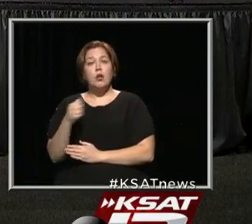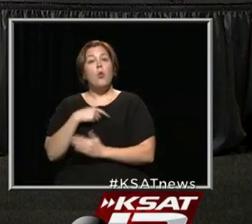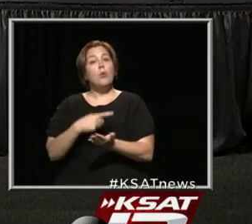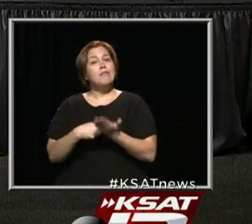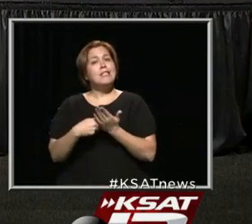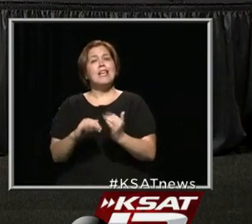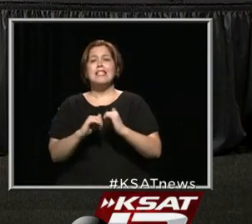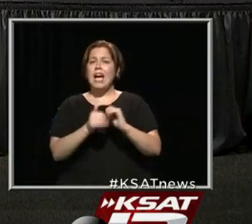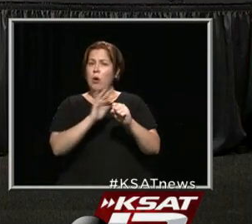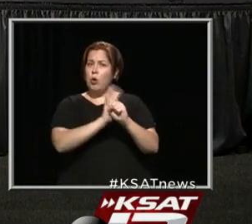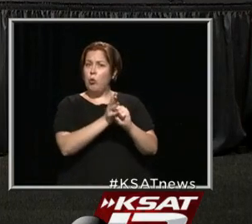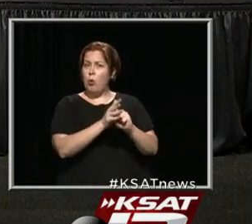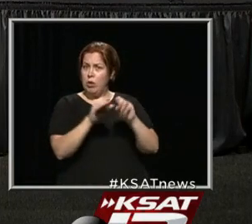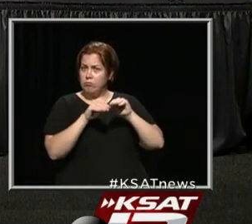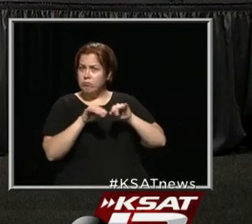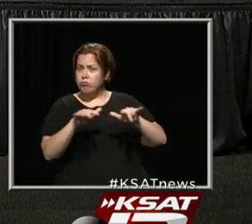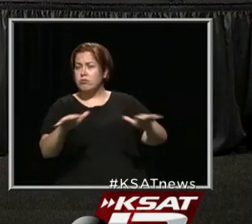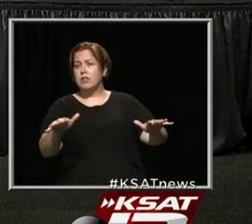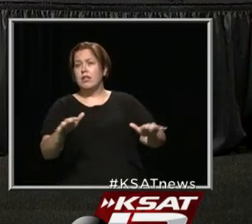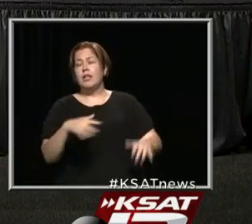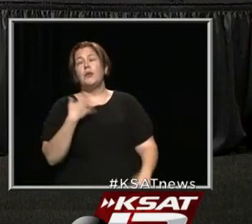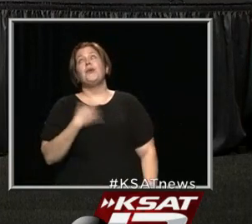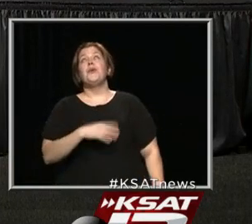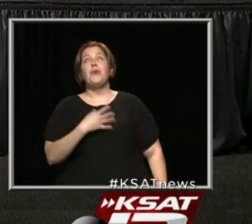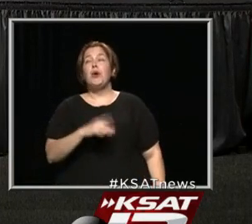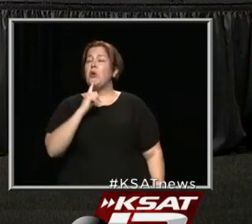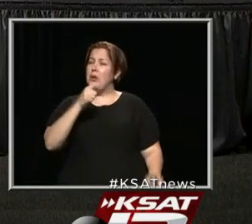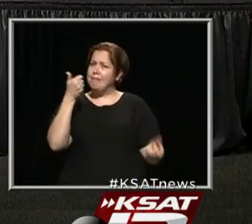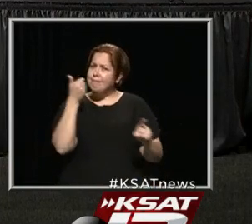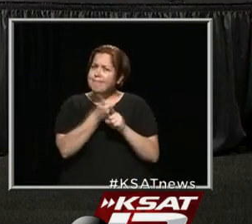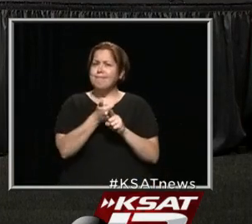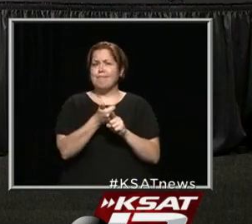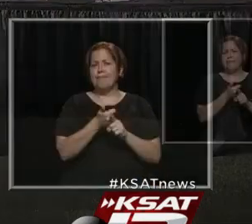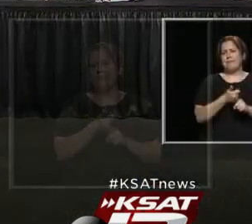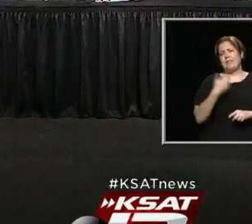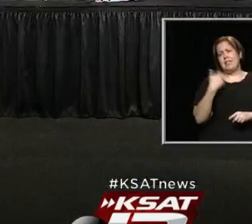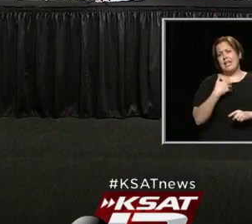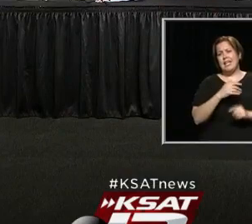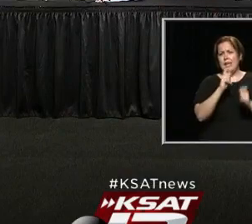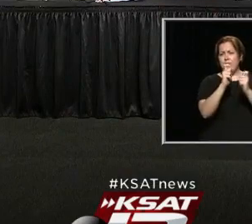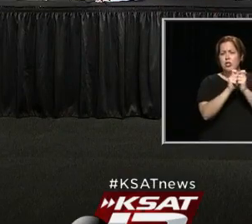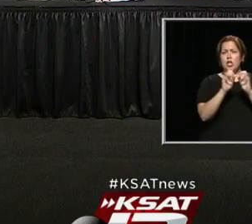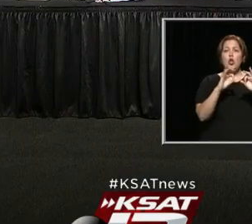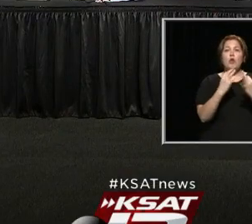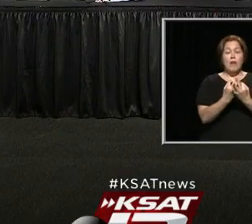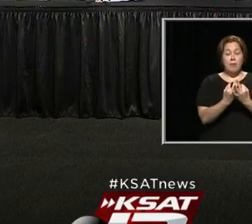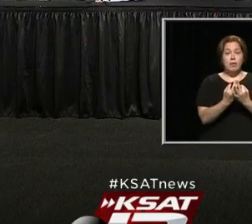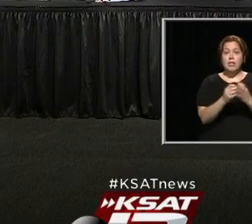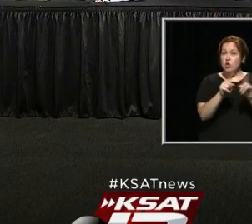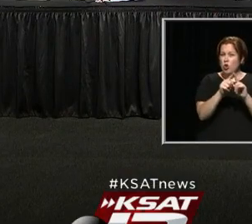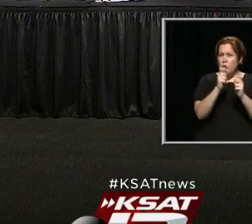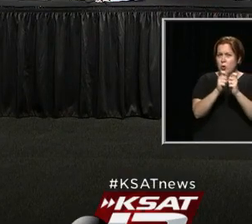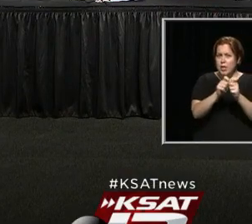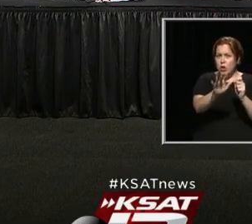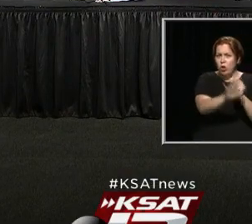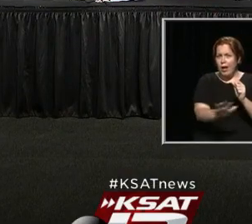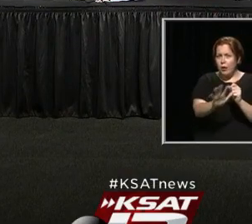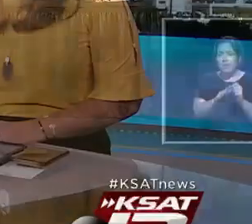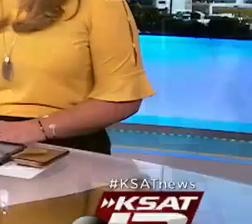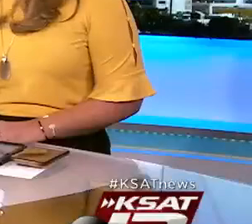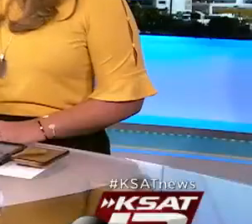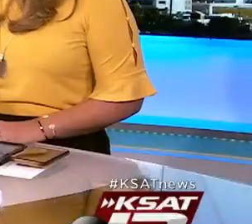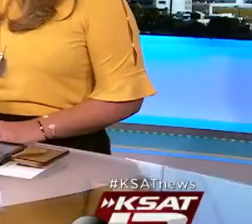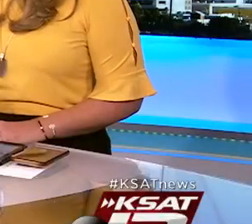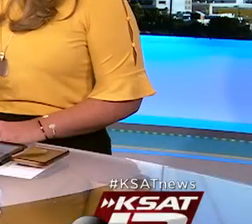coronavirus pandemic has taken a very real toll and a heavy toll in certain families. All right, Mayor Ron Nirenberg talking about federal